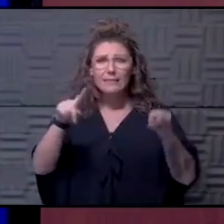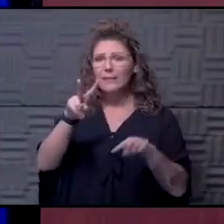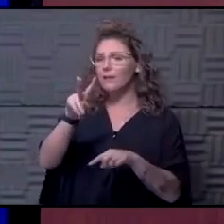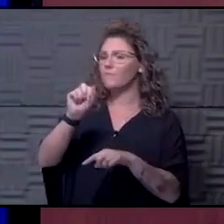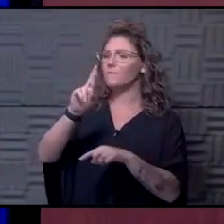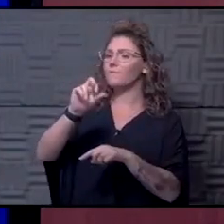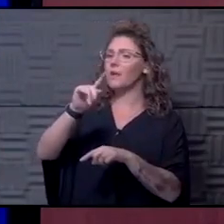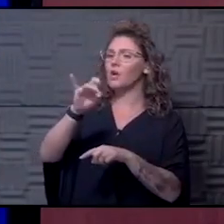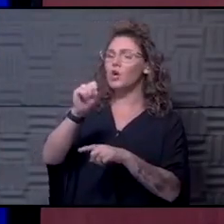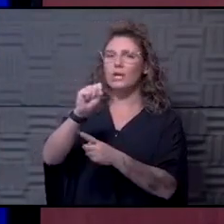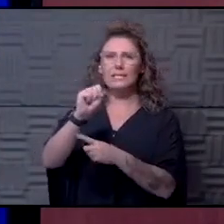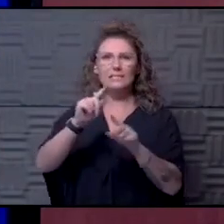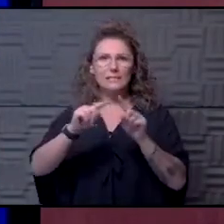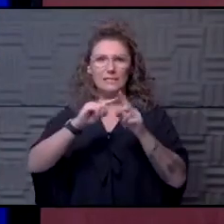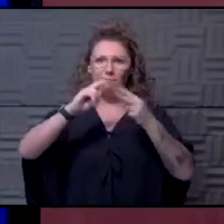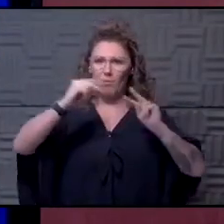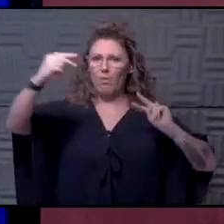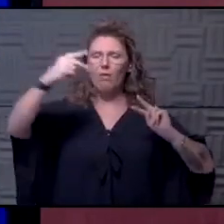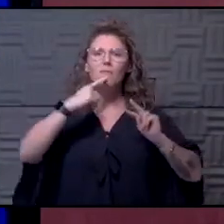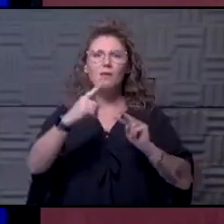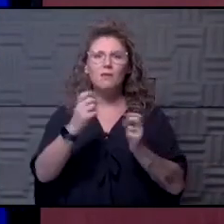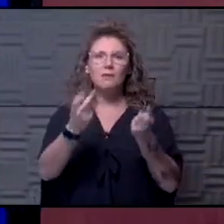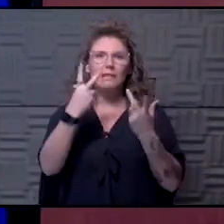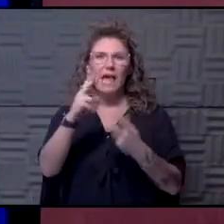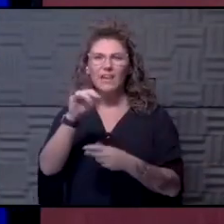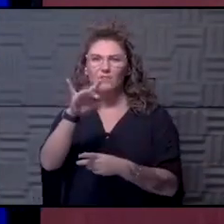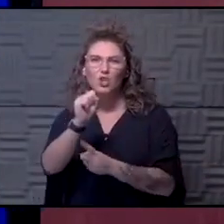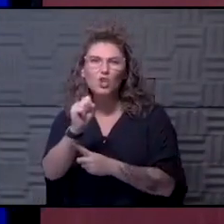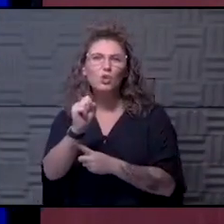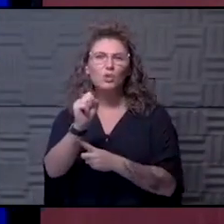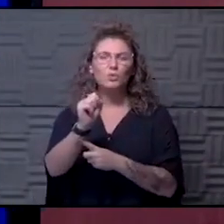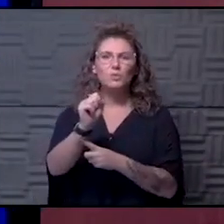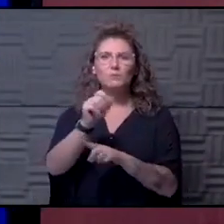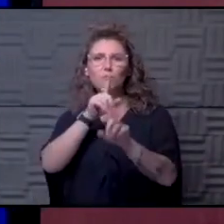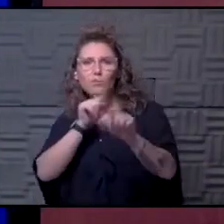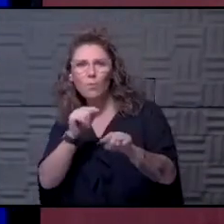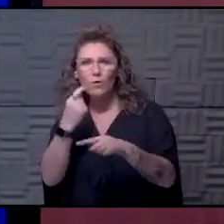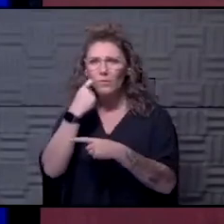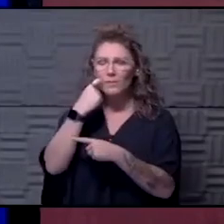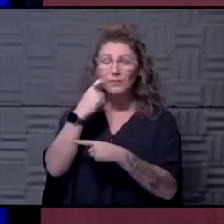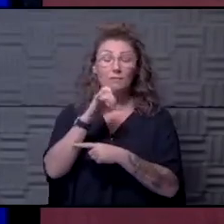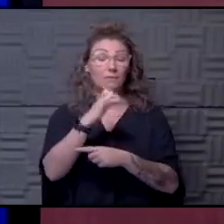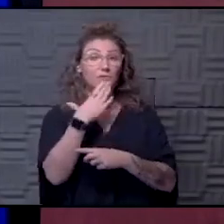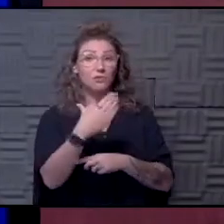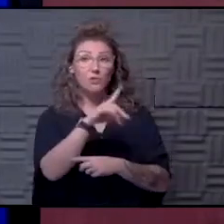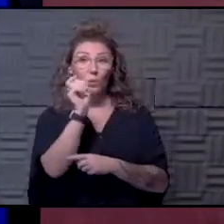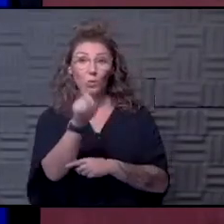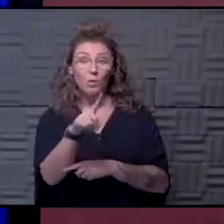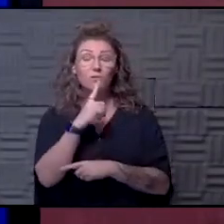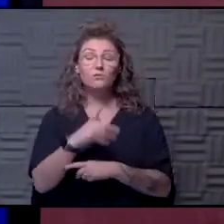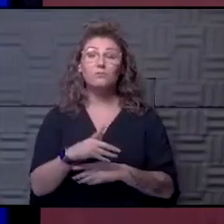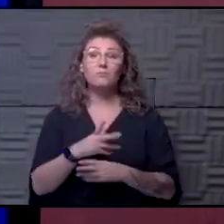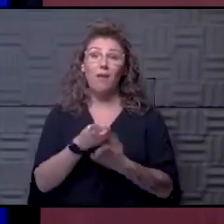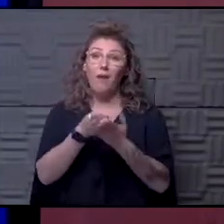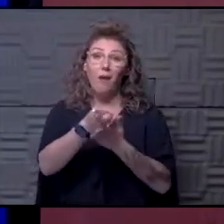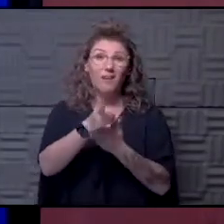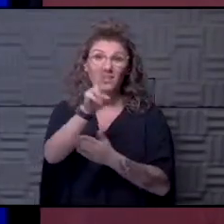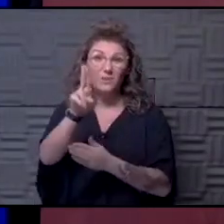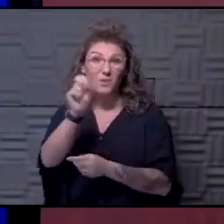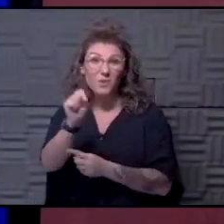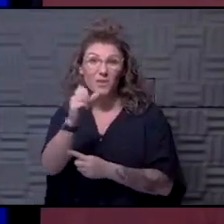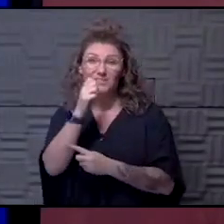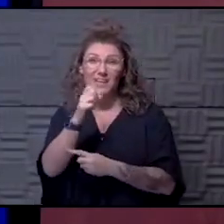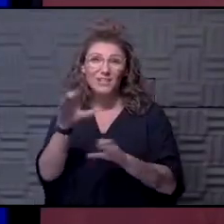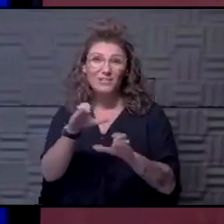in the metro at all? I know it's gotten a lot of news coverage over the last few days. It is. Stan, that's a good question. And to be honest with you, the United States